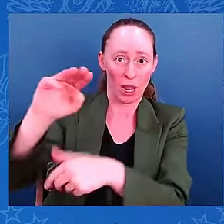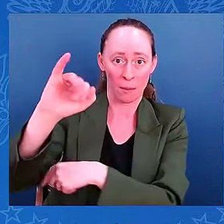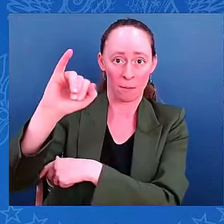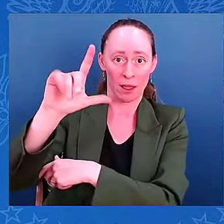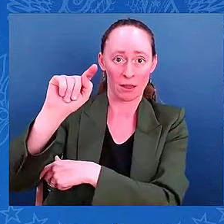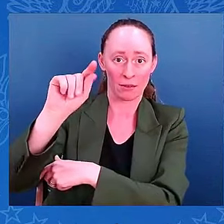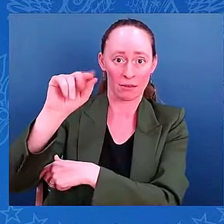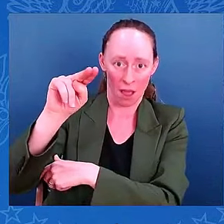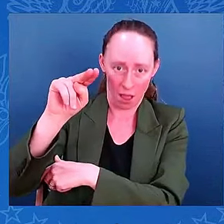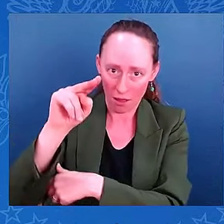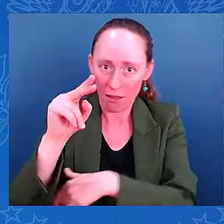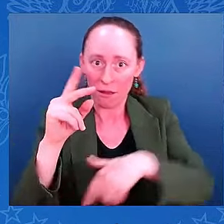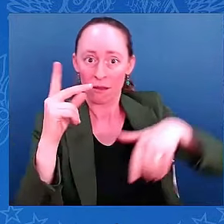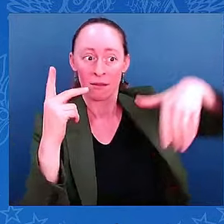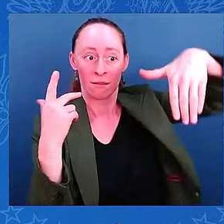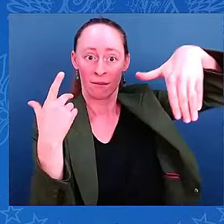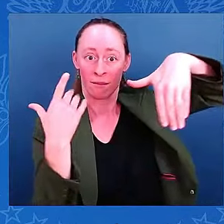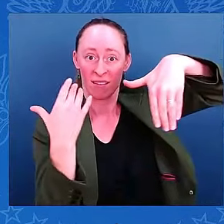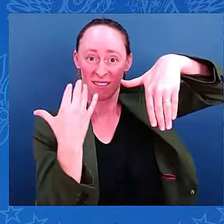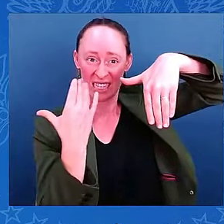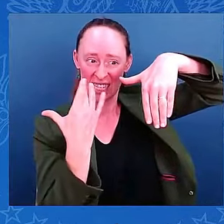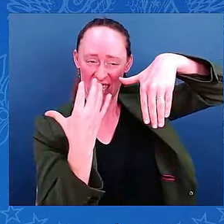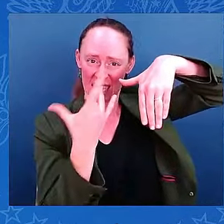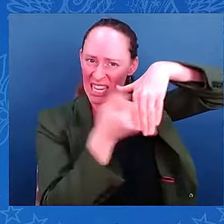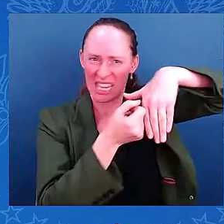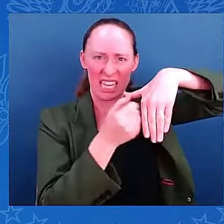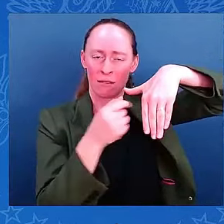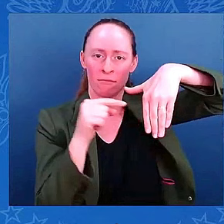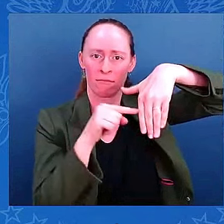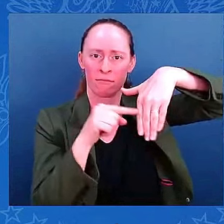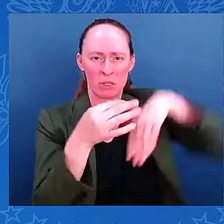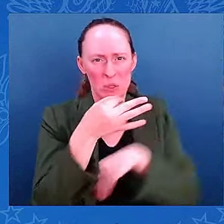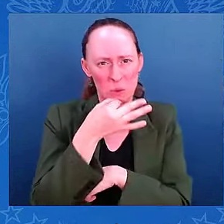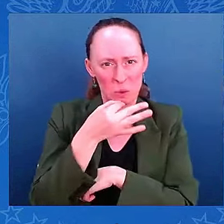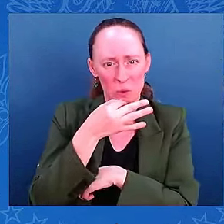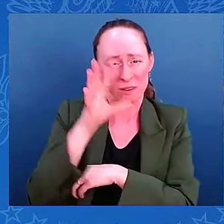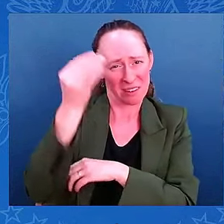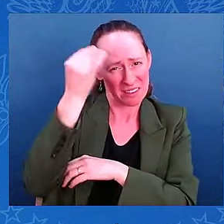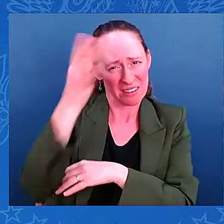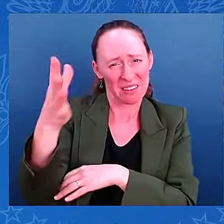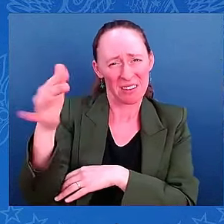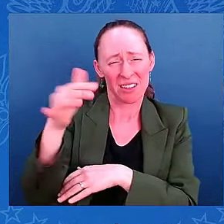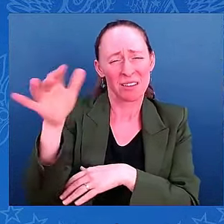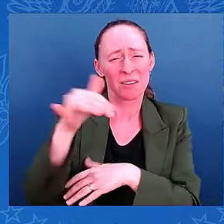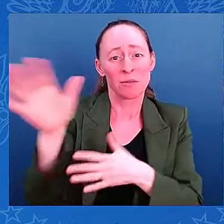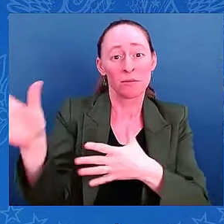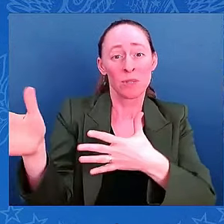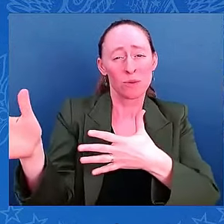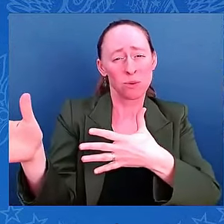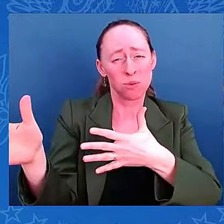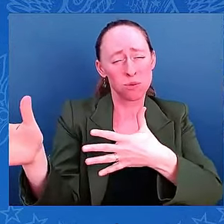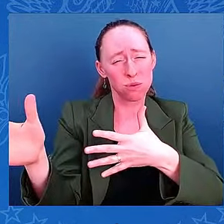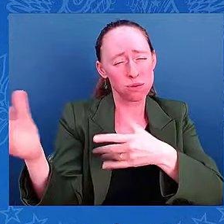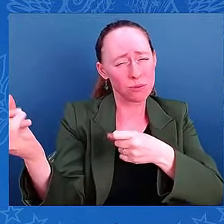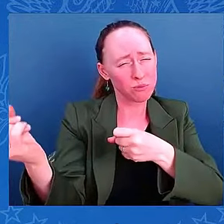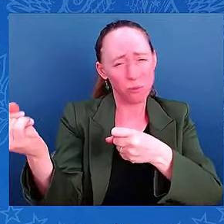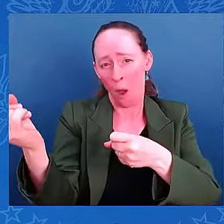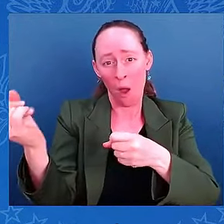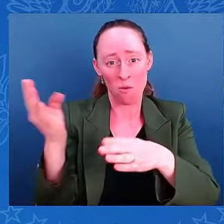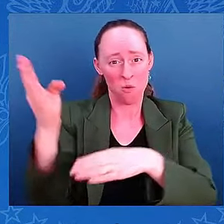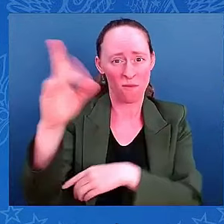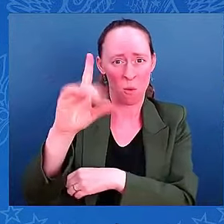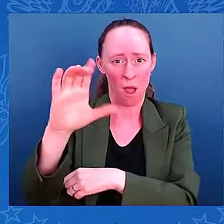over 100 miles per hour. With storm surges reaching up to 15 feet and up to 18 inches of rain,